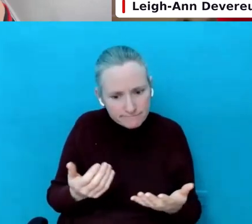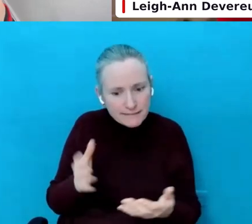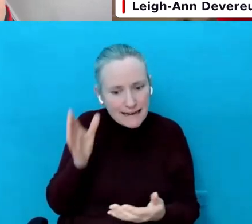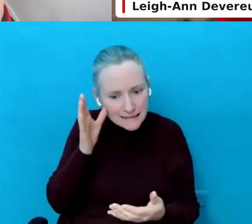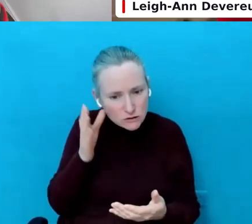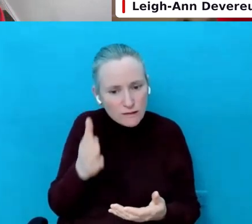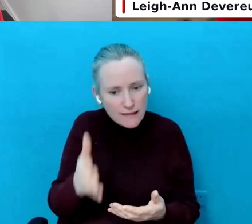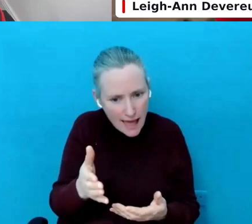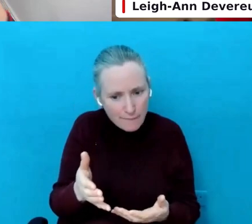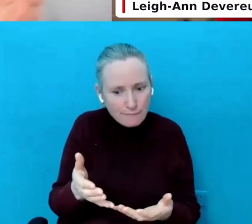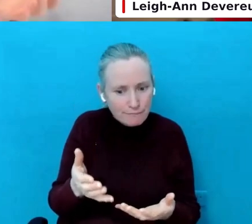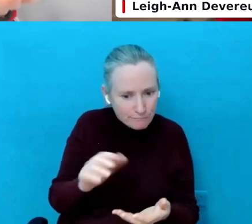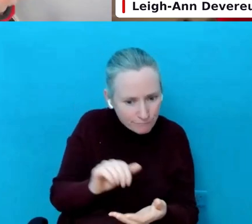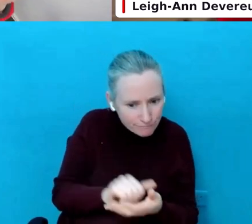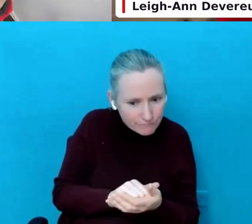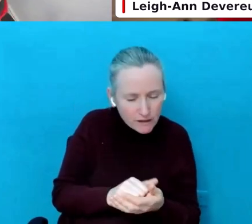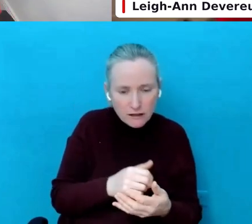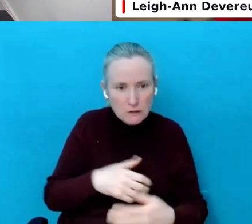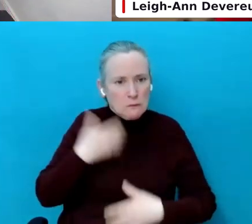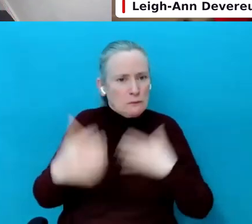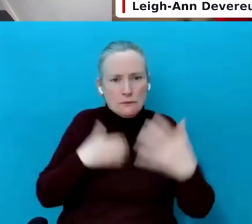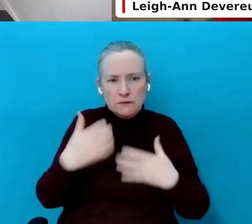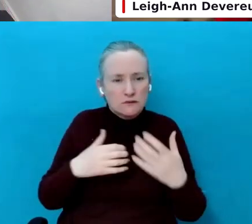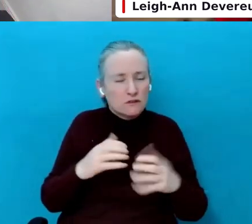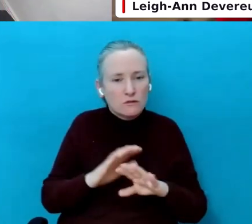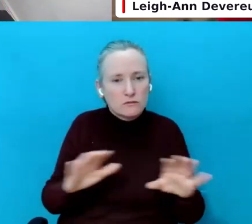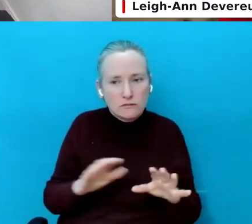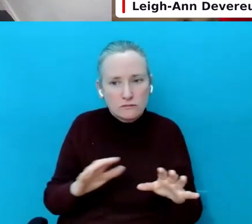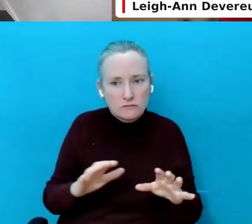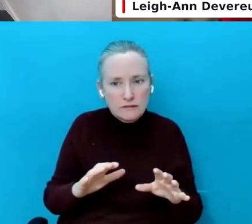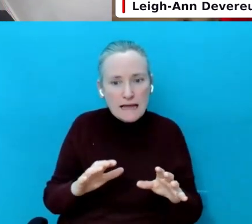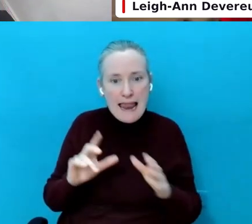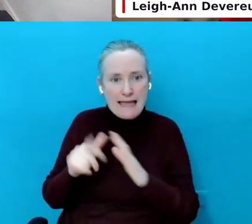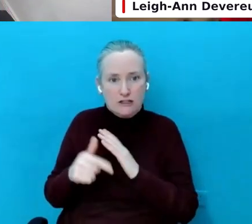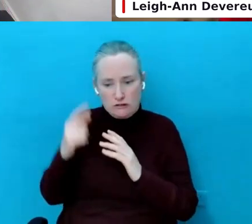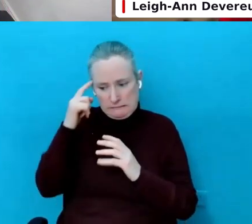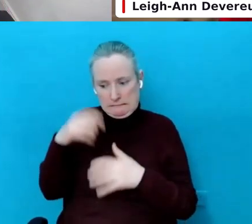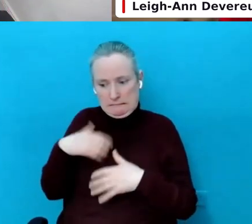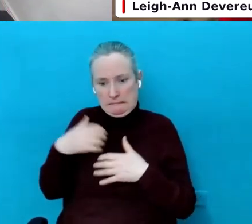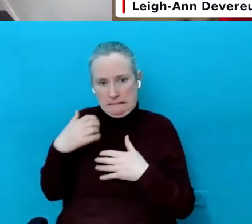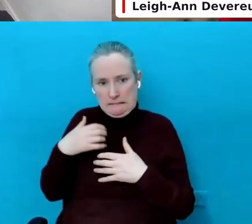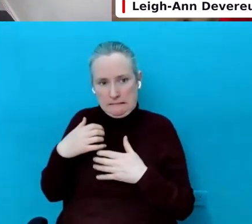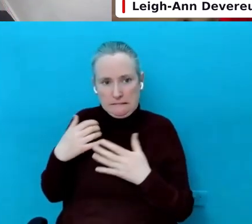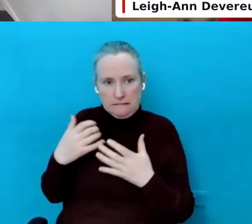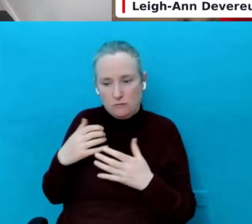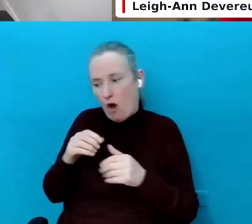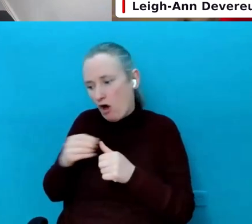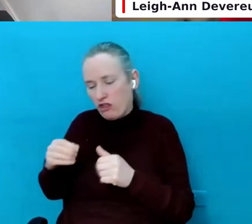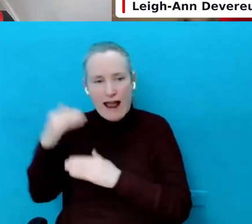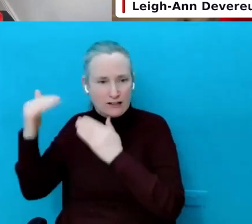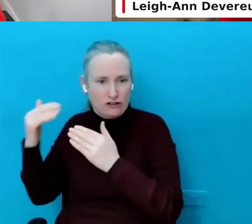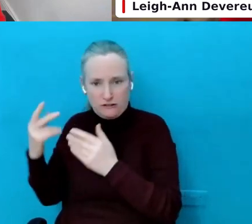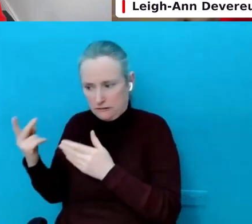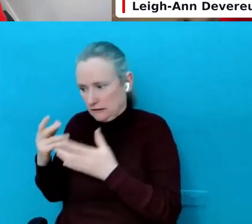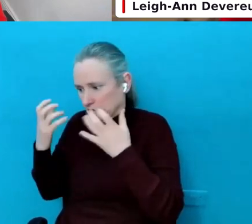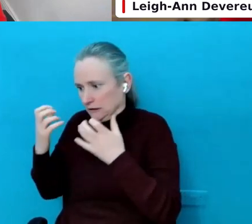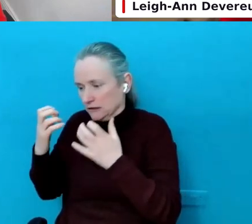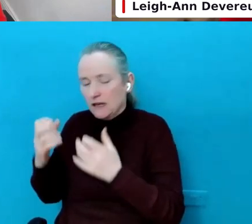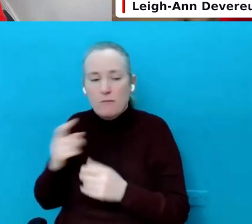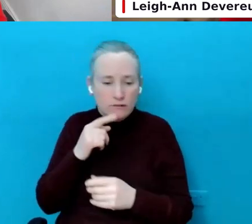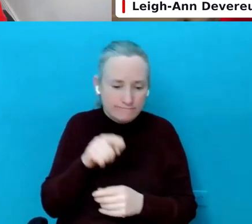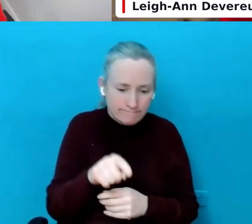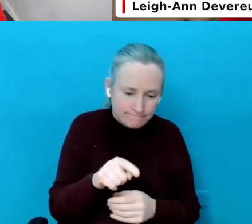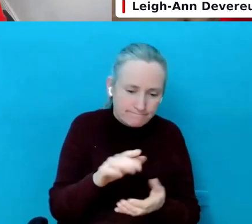them, not overreacting. Overreact later with another grown-up. But with them, thank them.